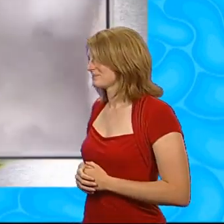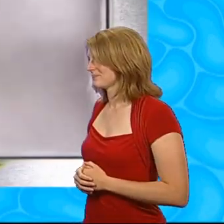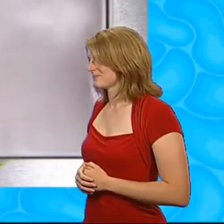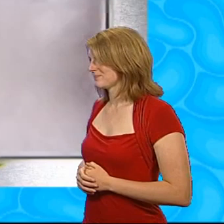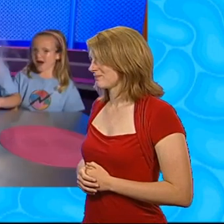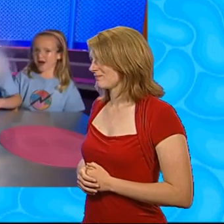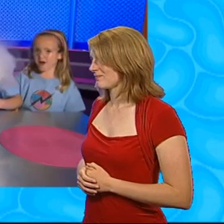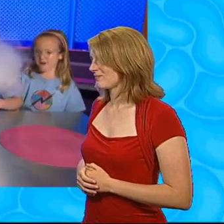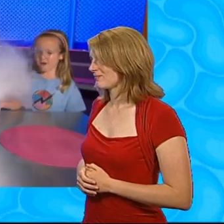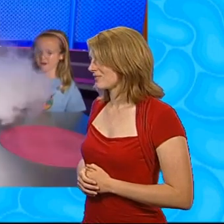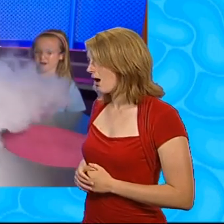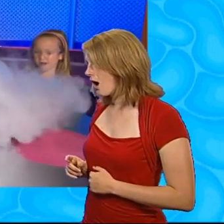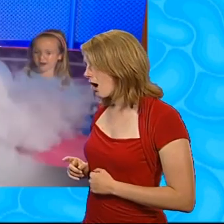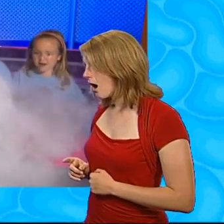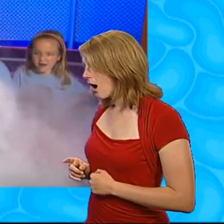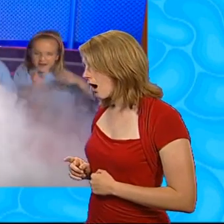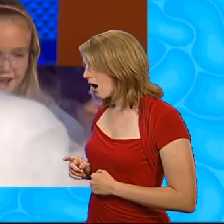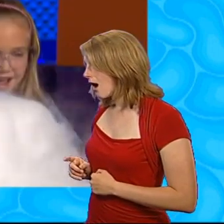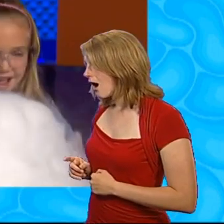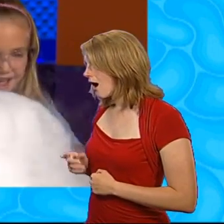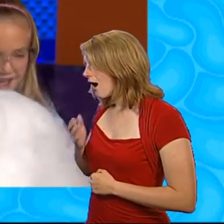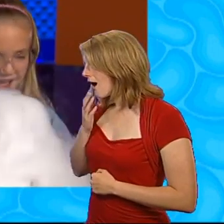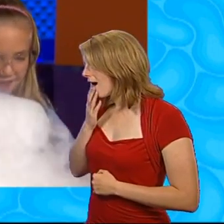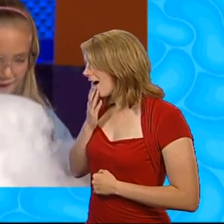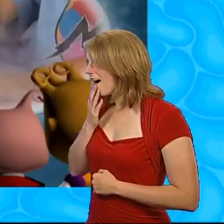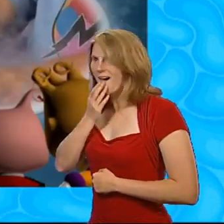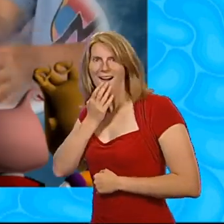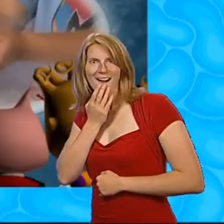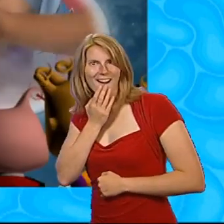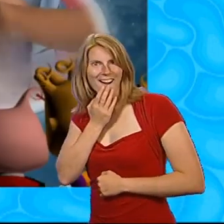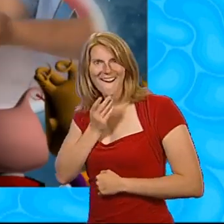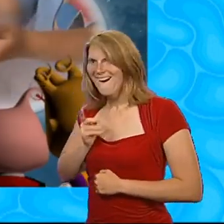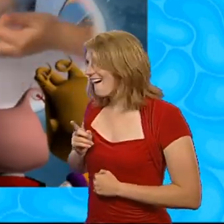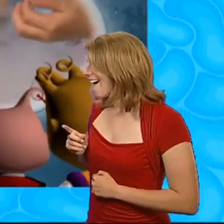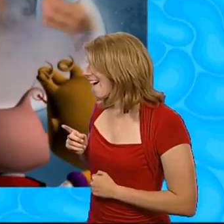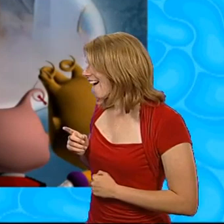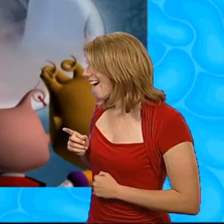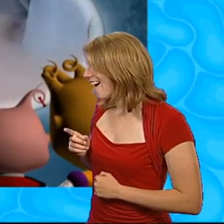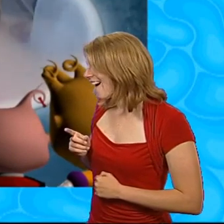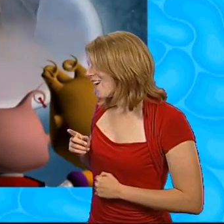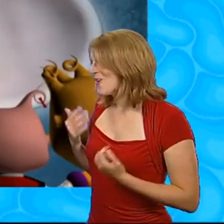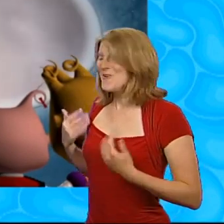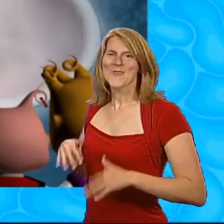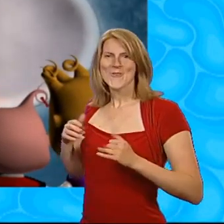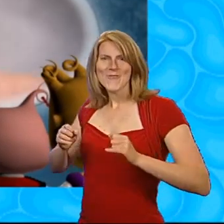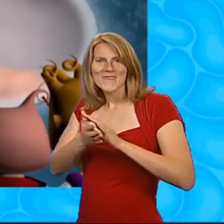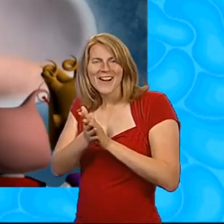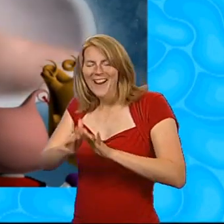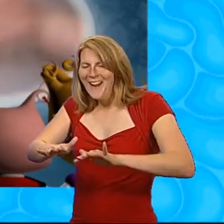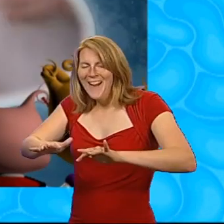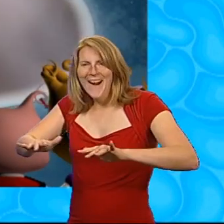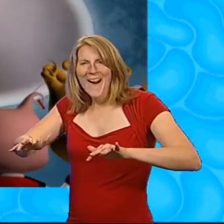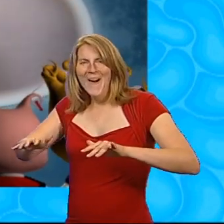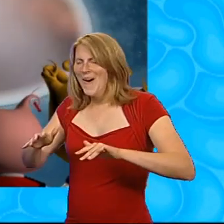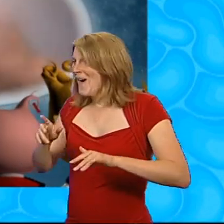Whoo! Oh! Oh! Oh! Oh! What an interesting sensation. Hmm.